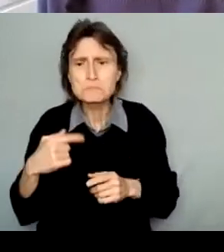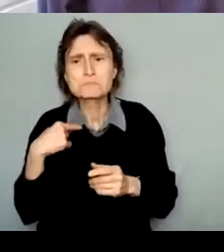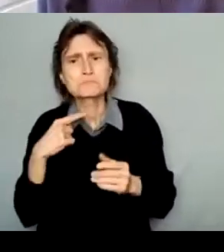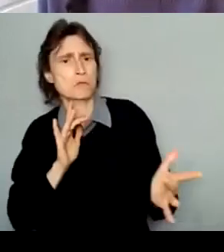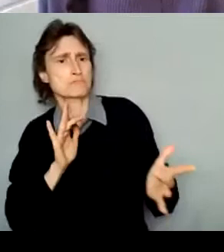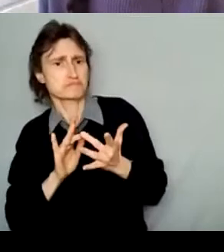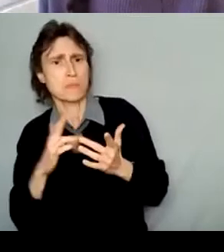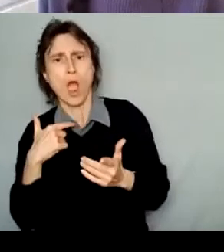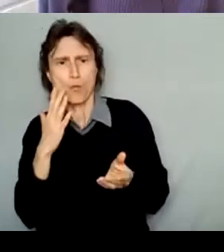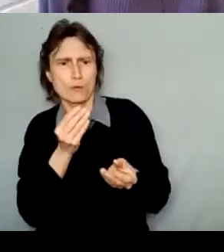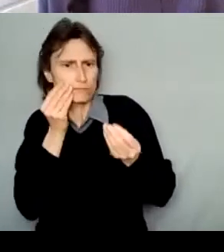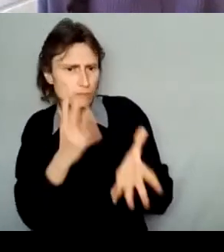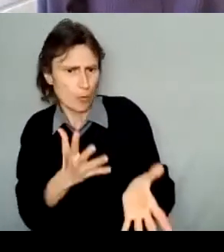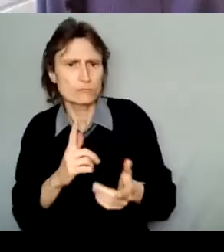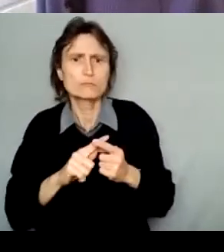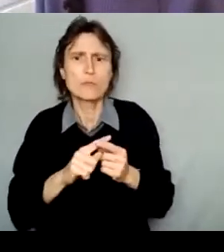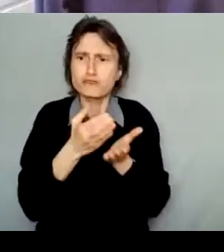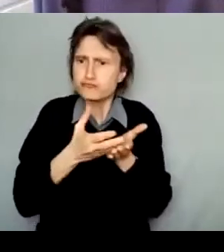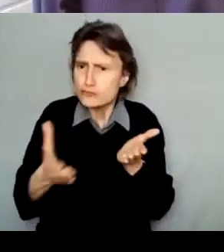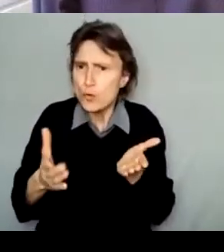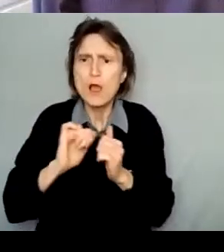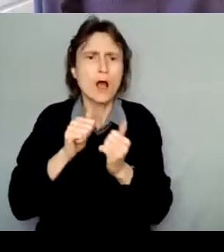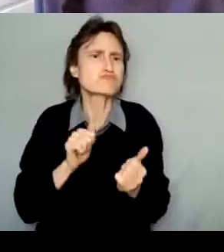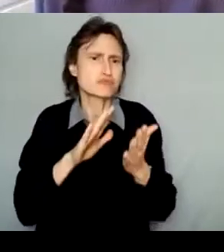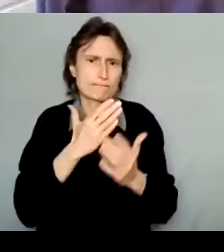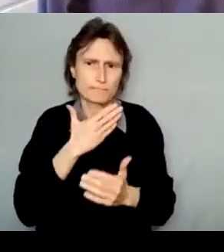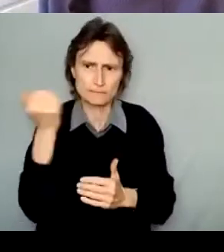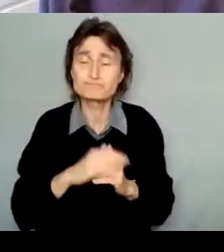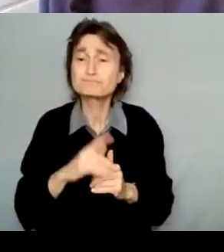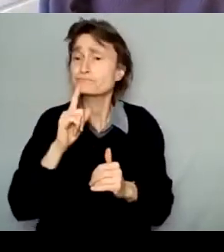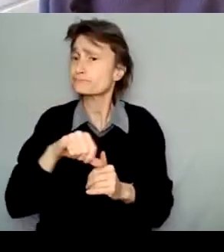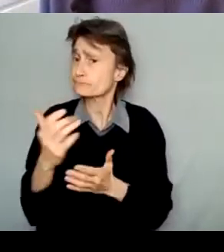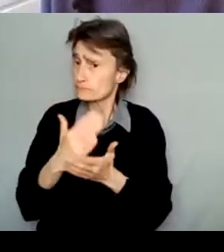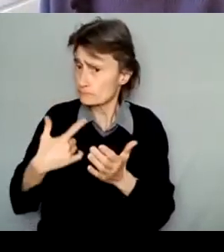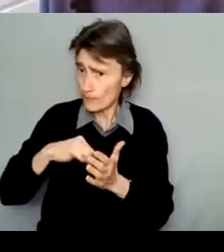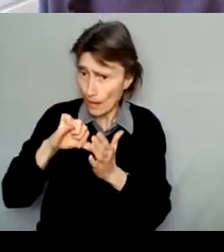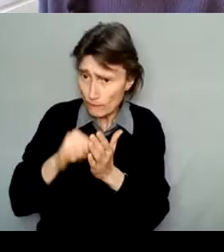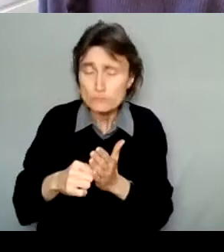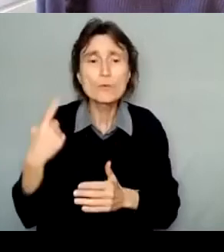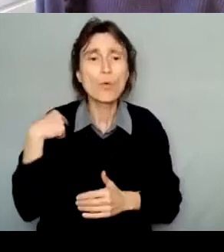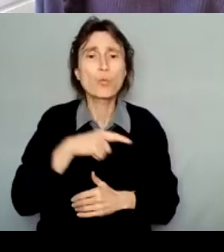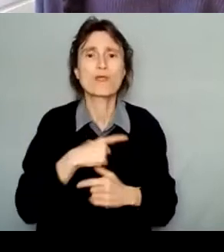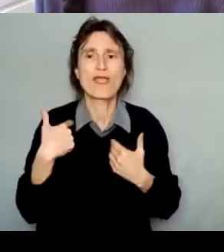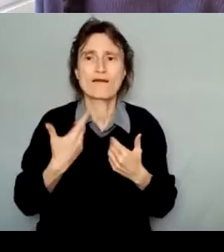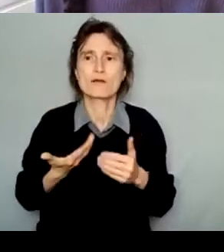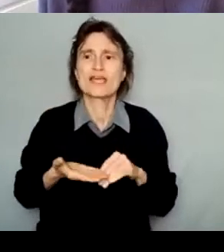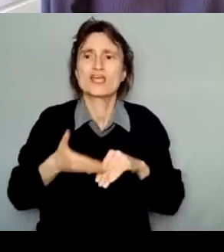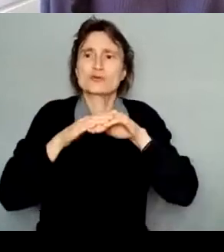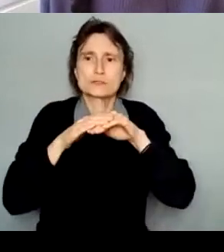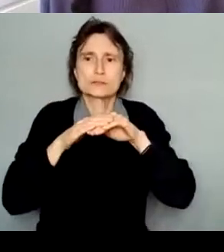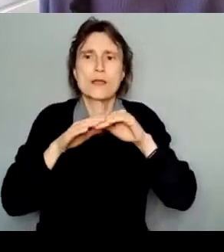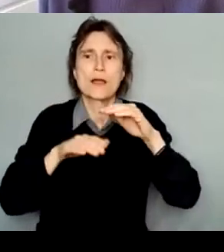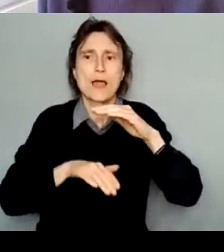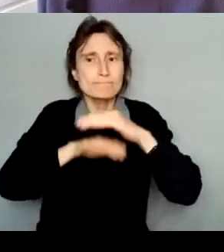approaches. The second piece I would like to highlight is that we have increased the maximum cap on